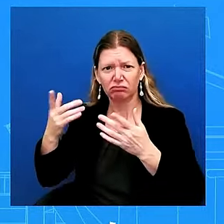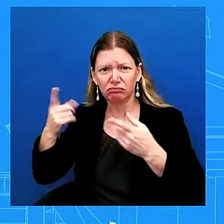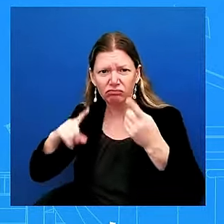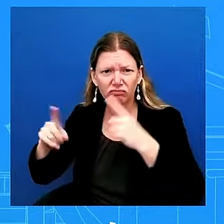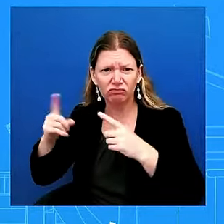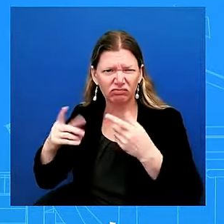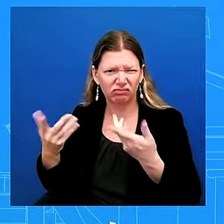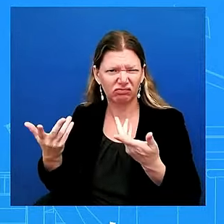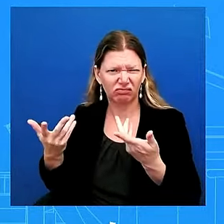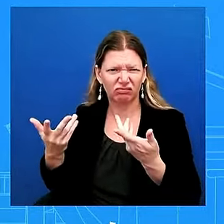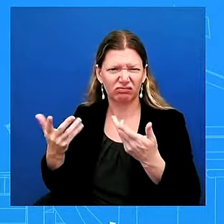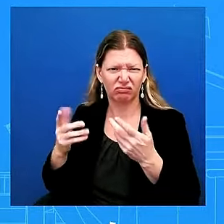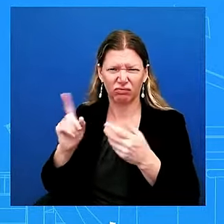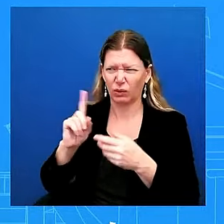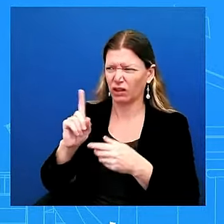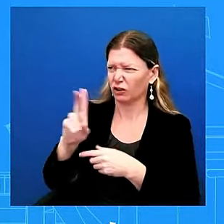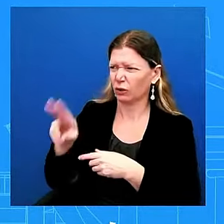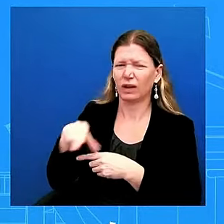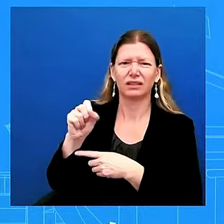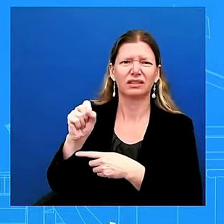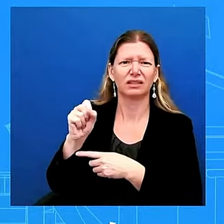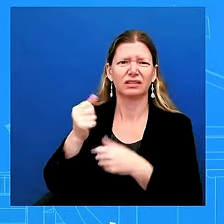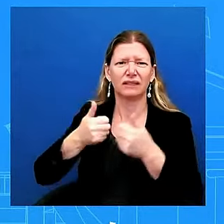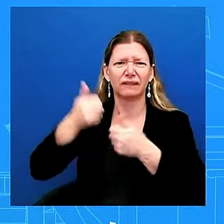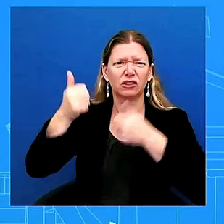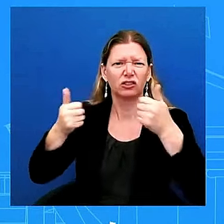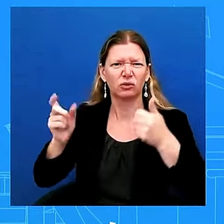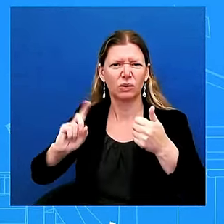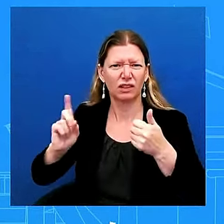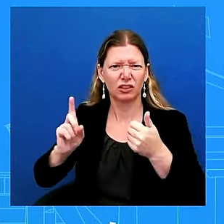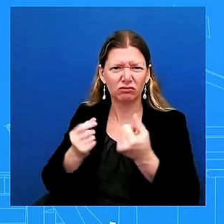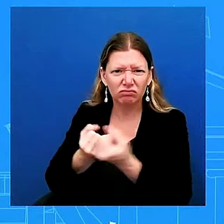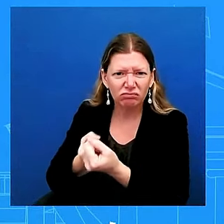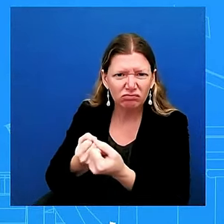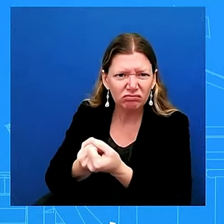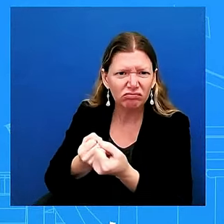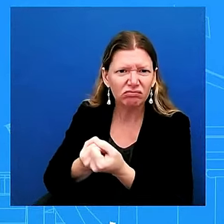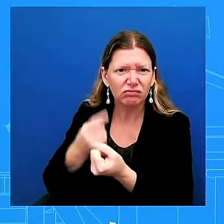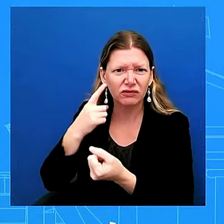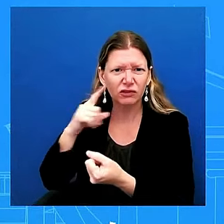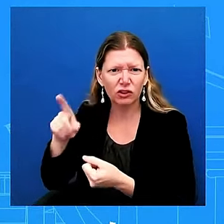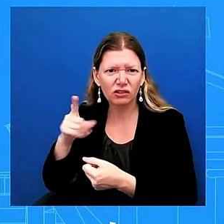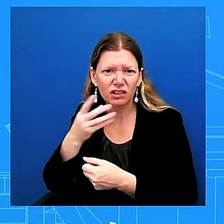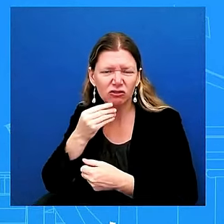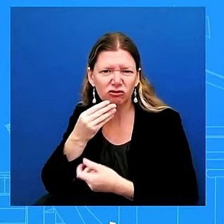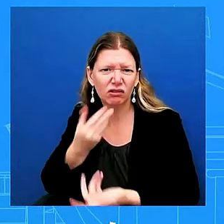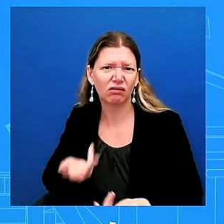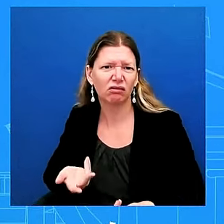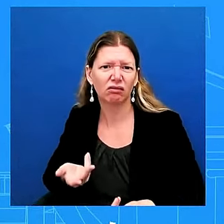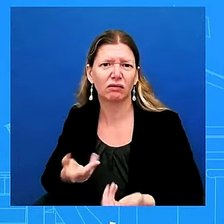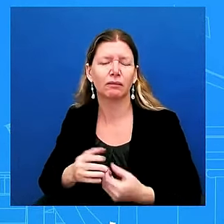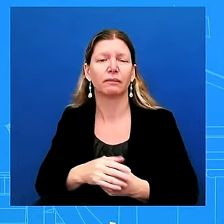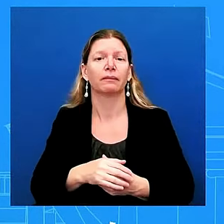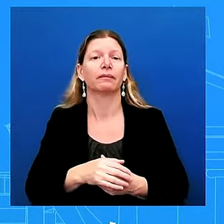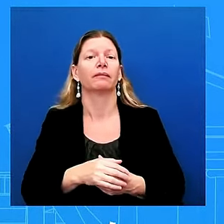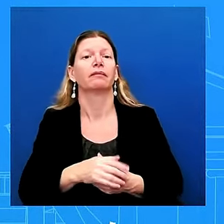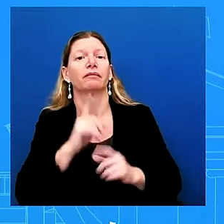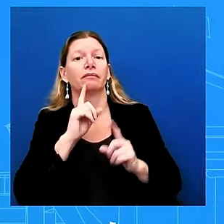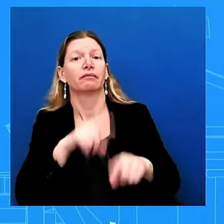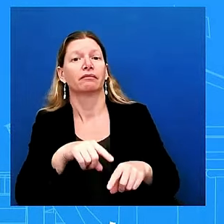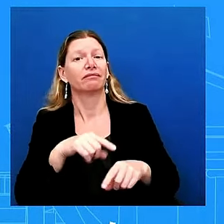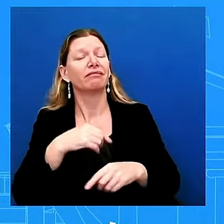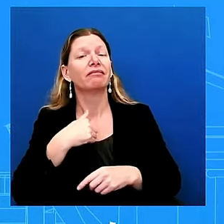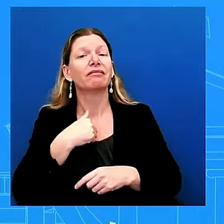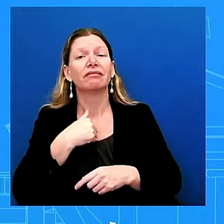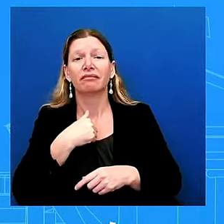the way that israel proceeded what i can say is that uh not going to speak again not going to speak to private diplomatic conversation what i said moments